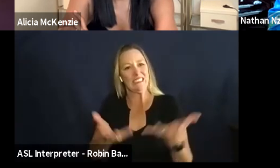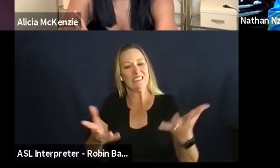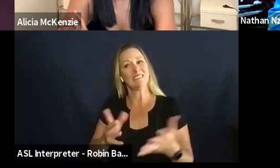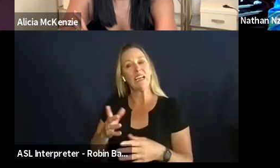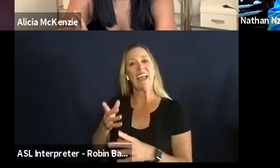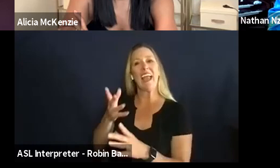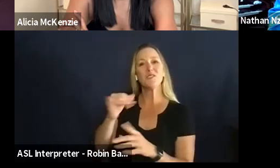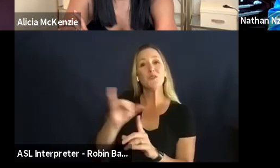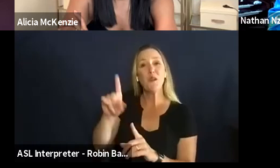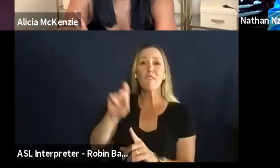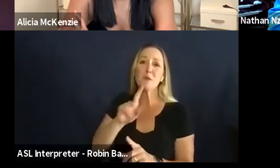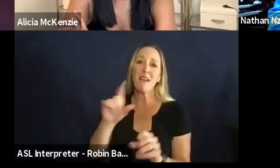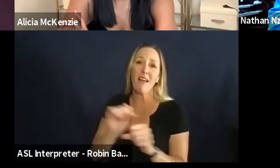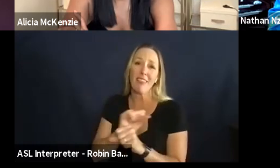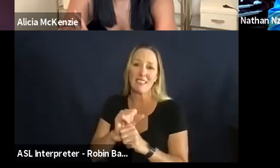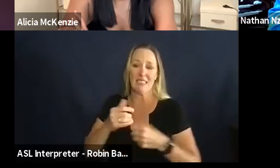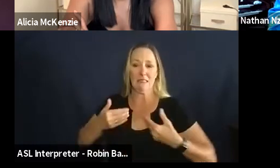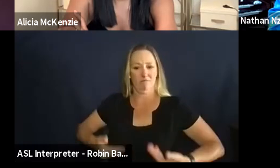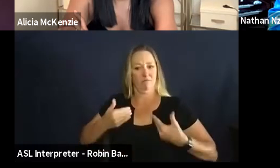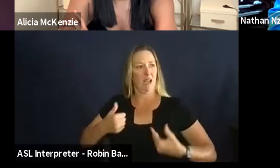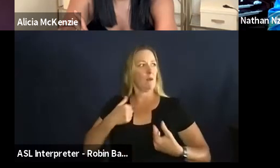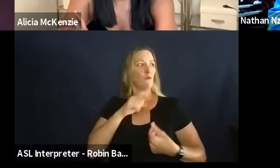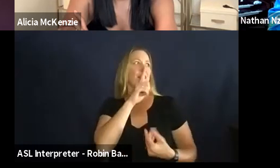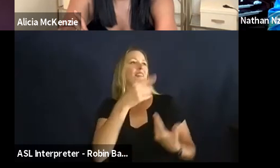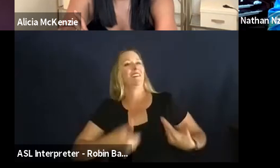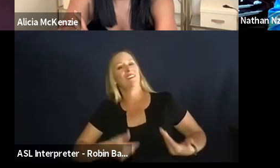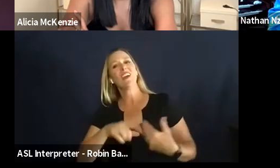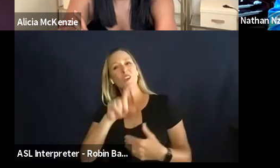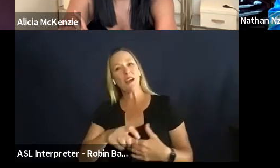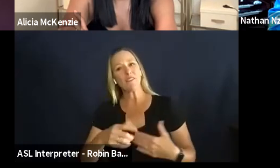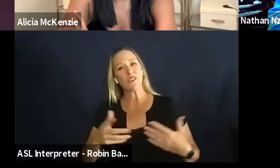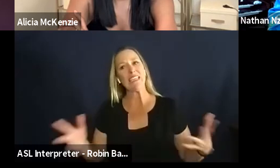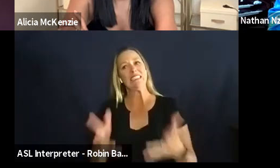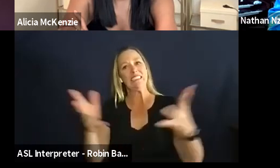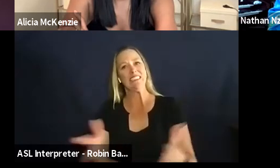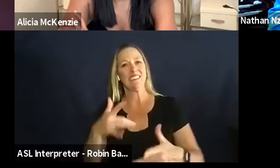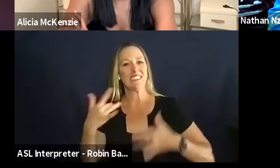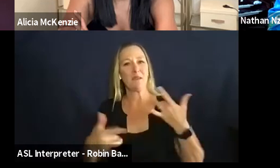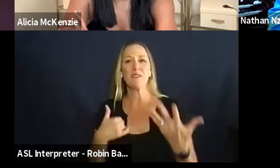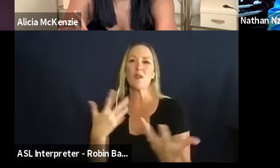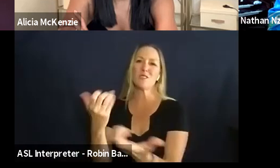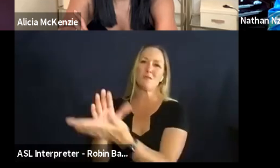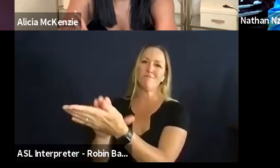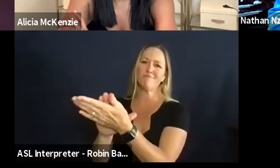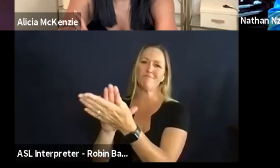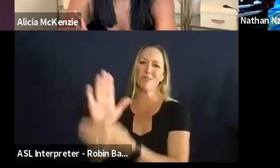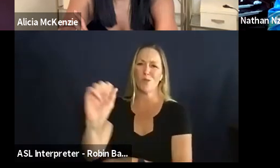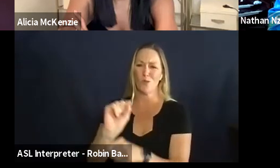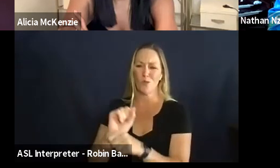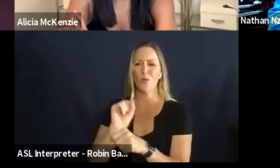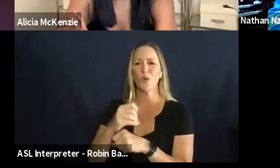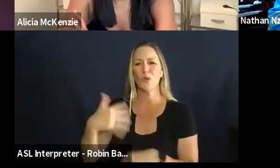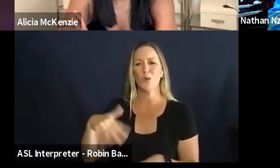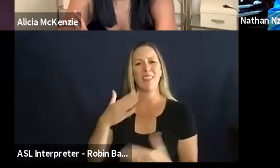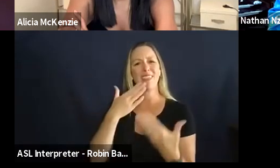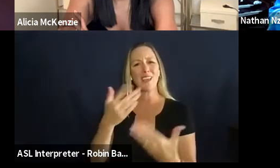you know same idea and passion to get everyone excited about it so i really want to recognize the work that you've done and thank